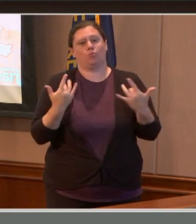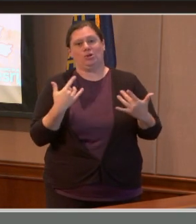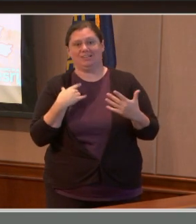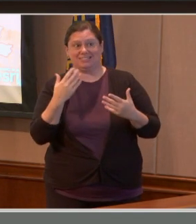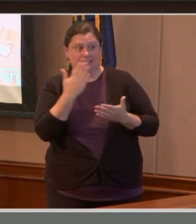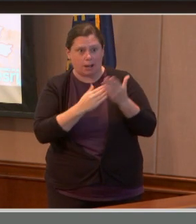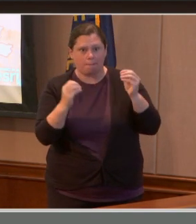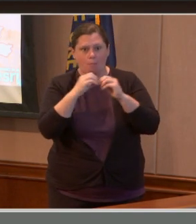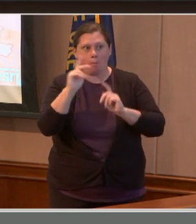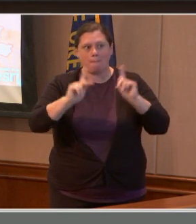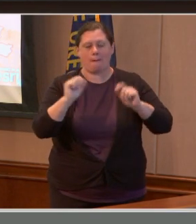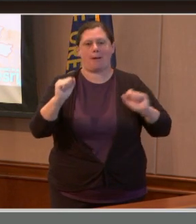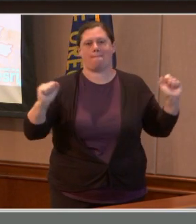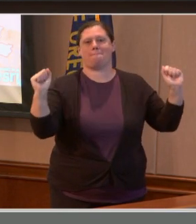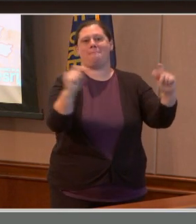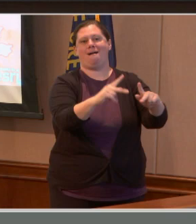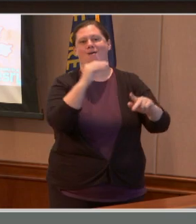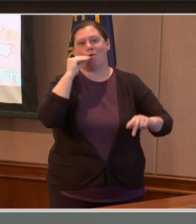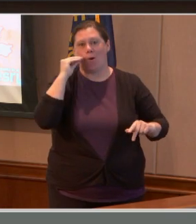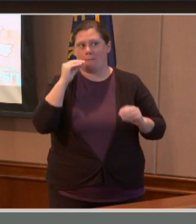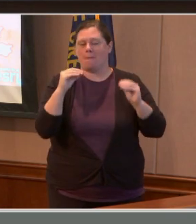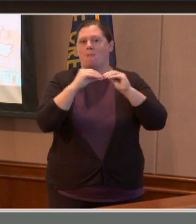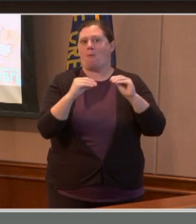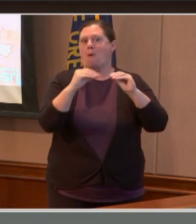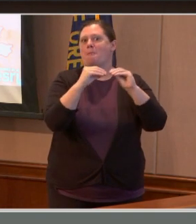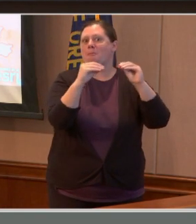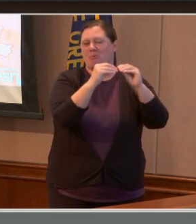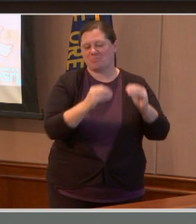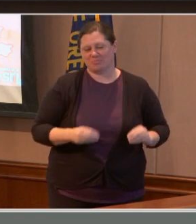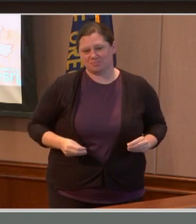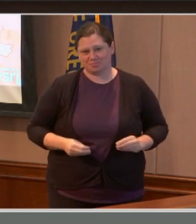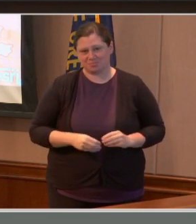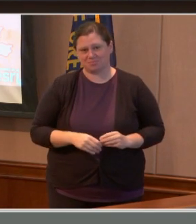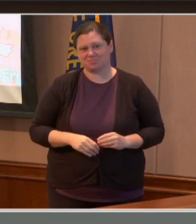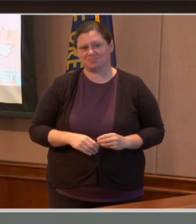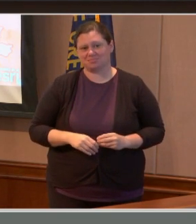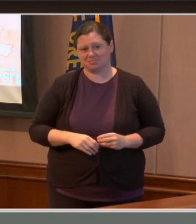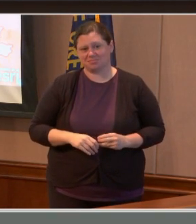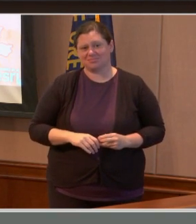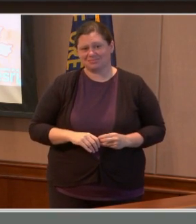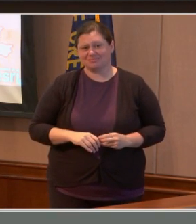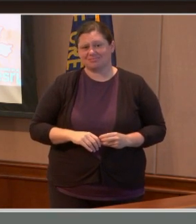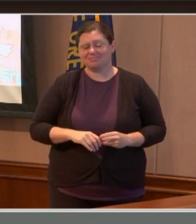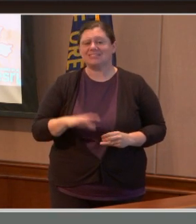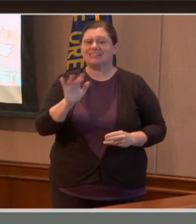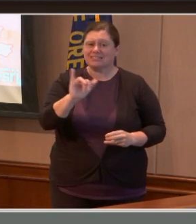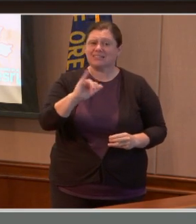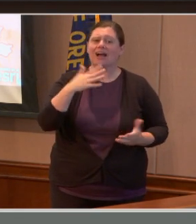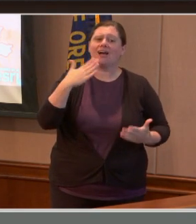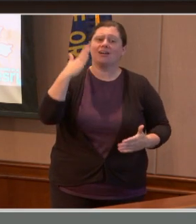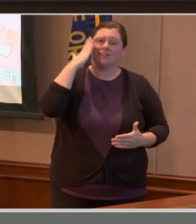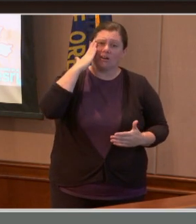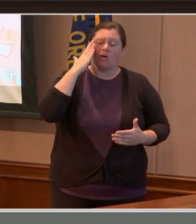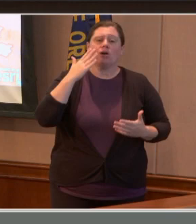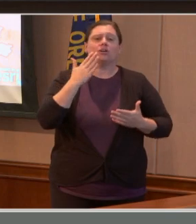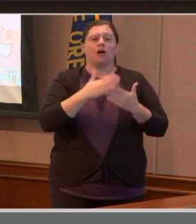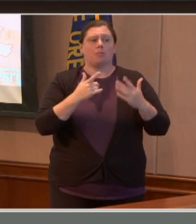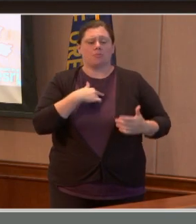home. And also extending, you know, my sadness for those that have not been able to return